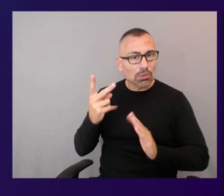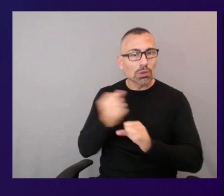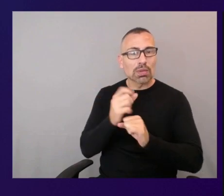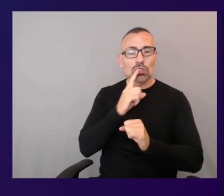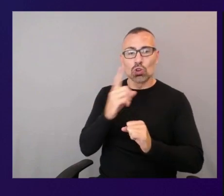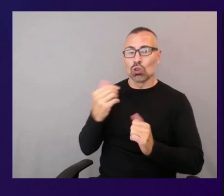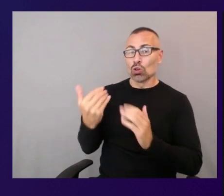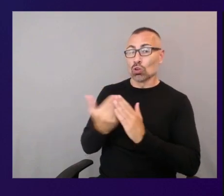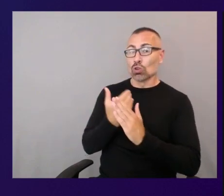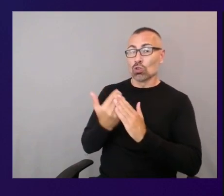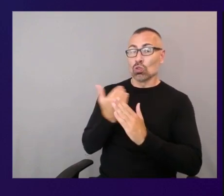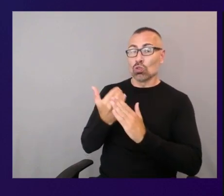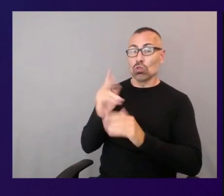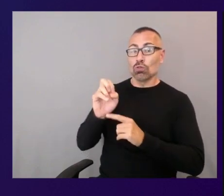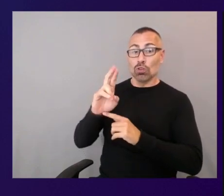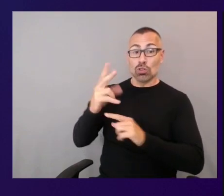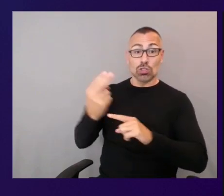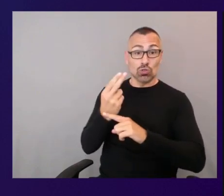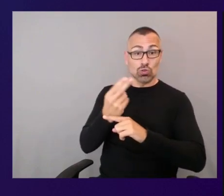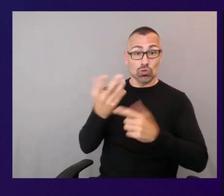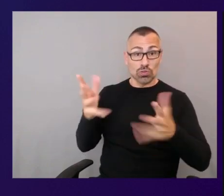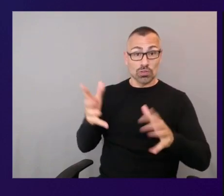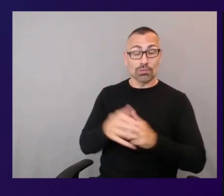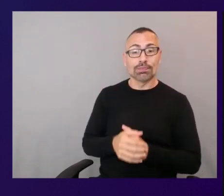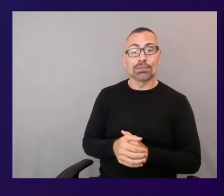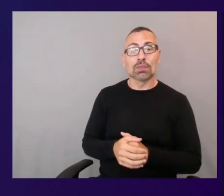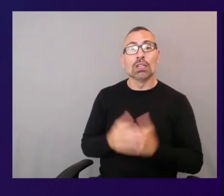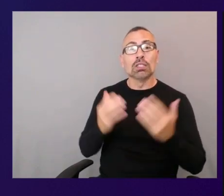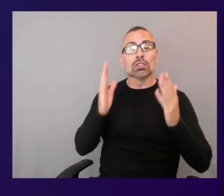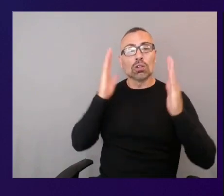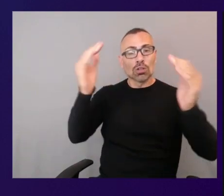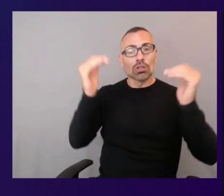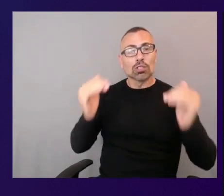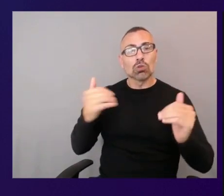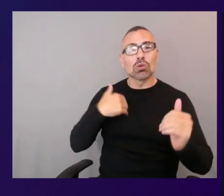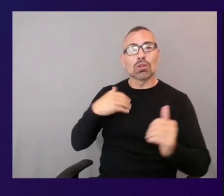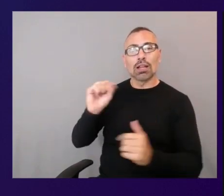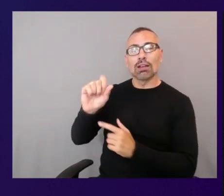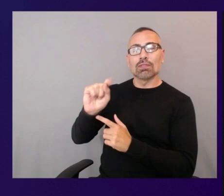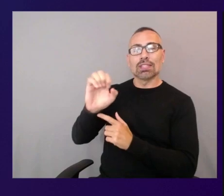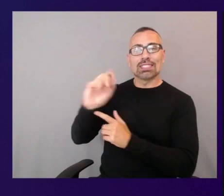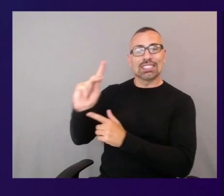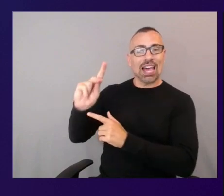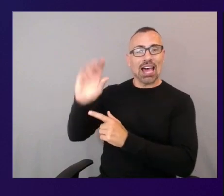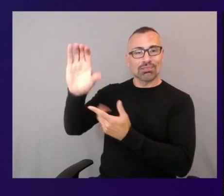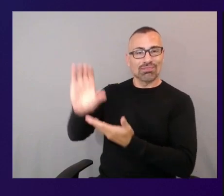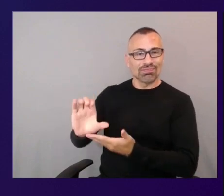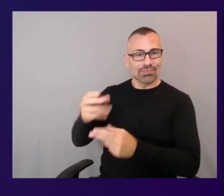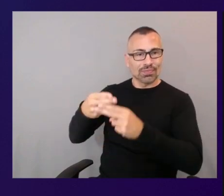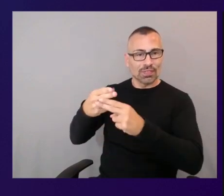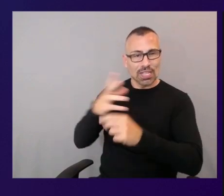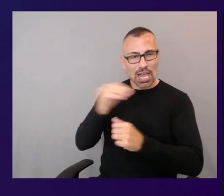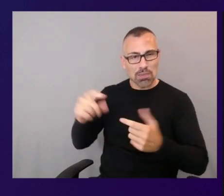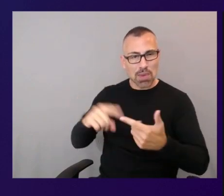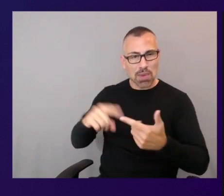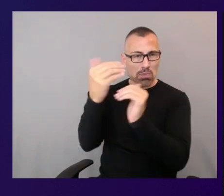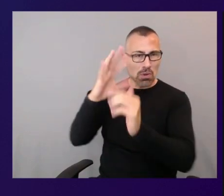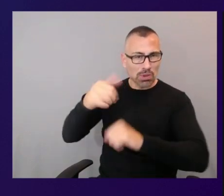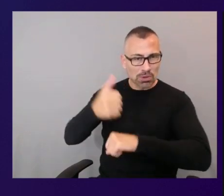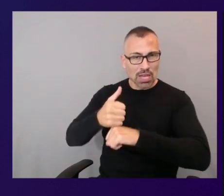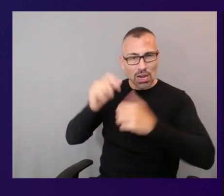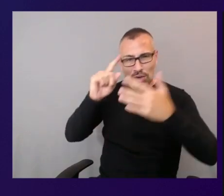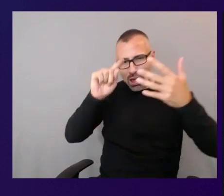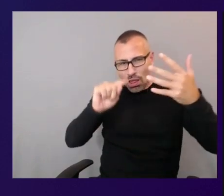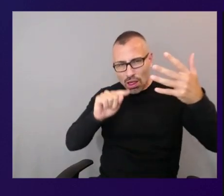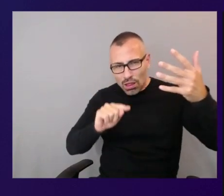the stack name as well as all the parameters that we just specified during setup if all that looks good and